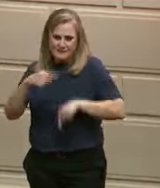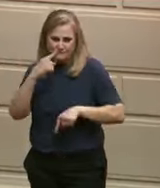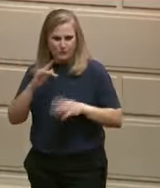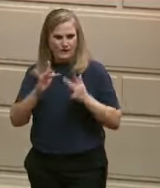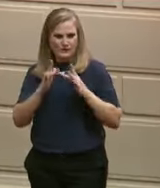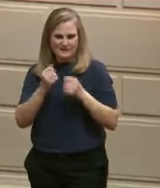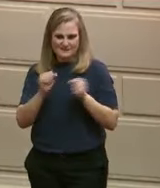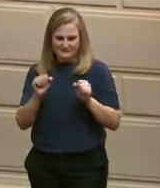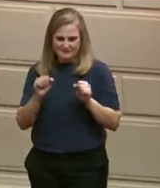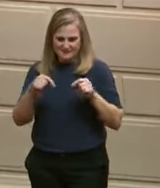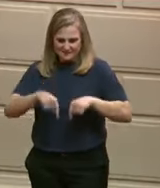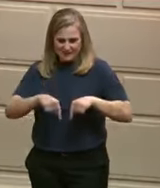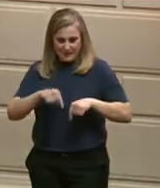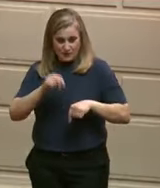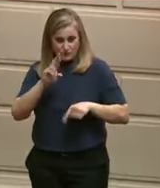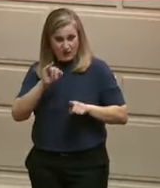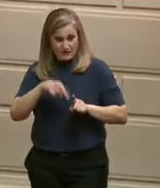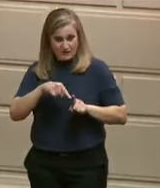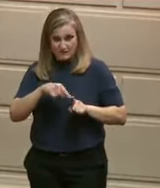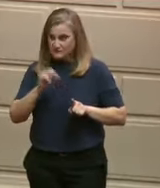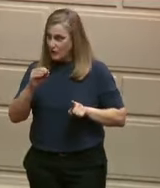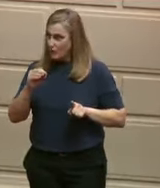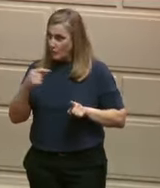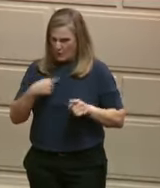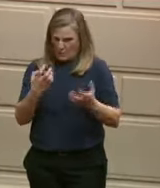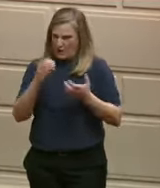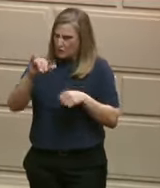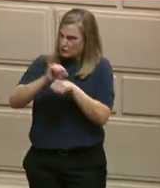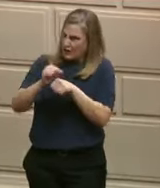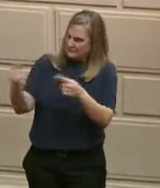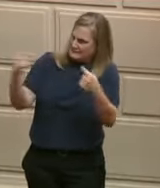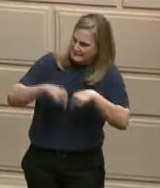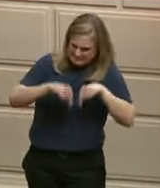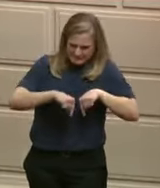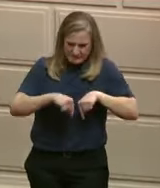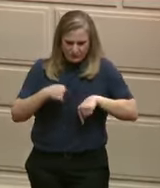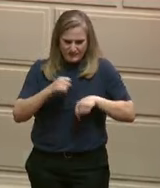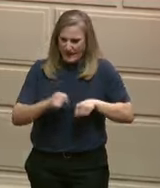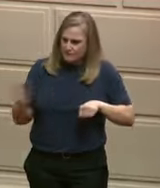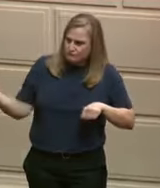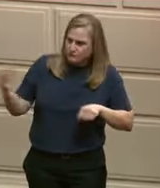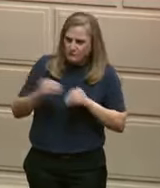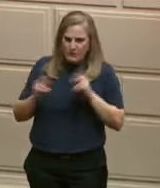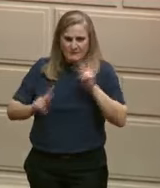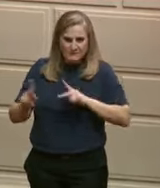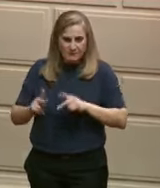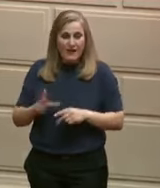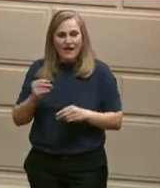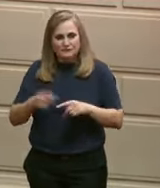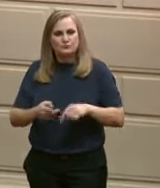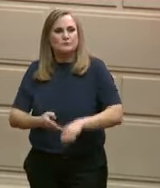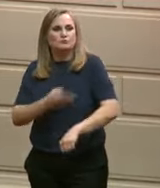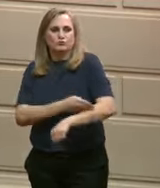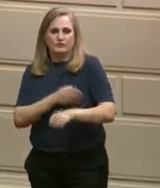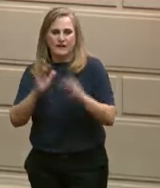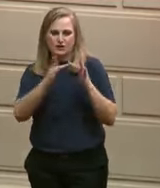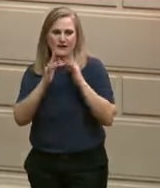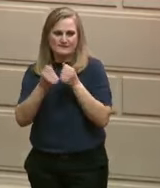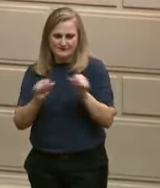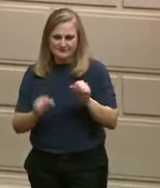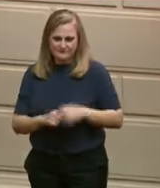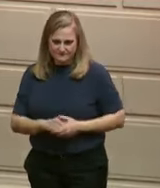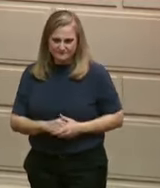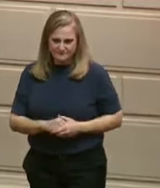per capita income. Cybersecurity Institute at RIC is equipping the next generation of cybersecurity